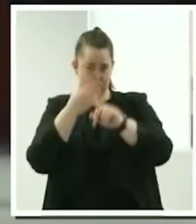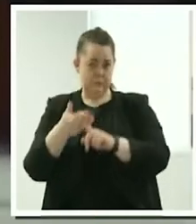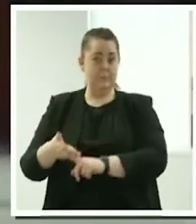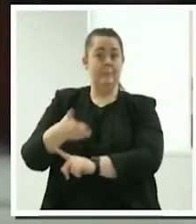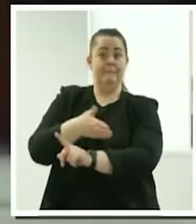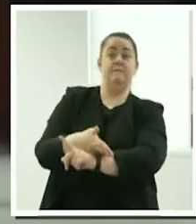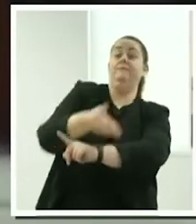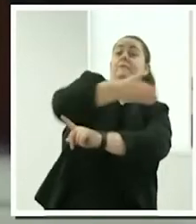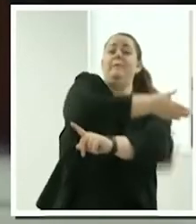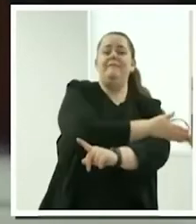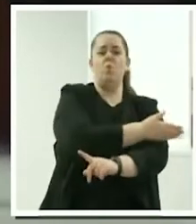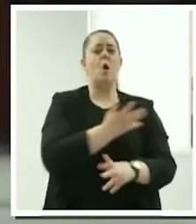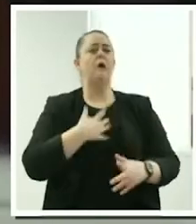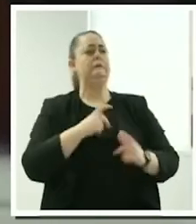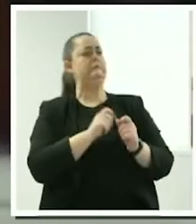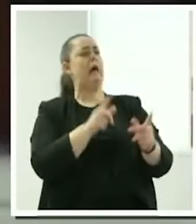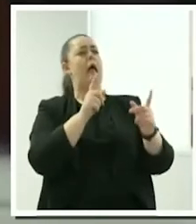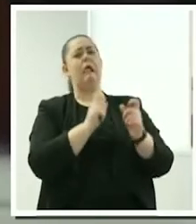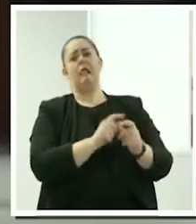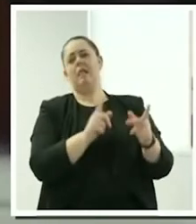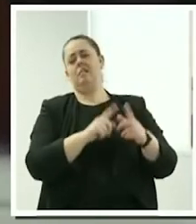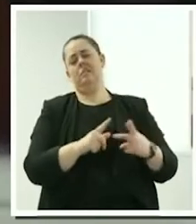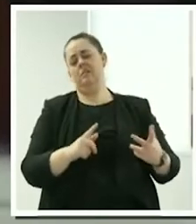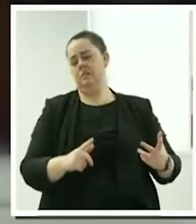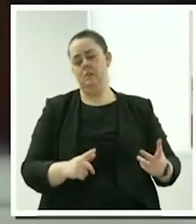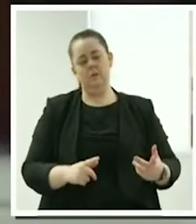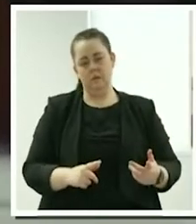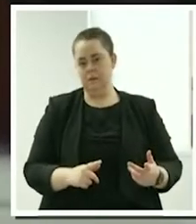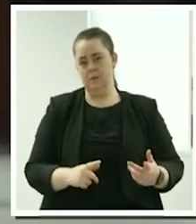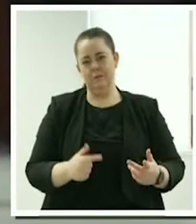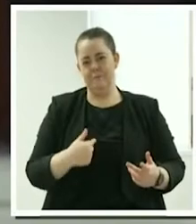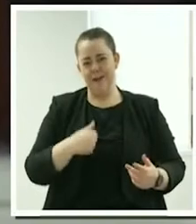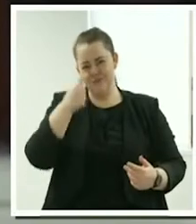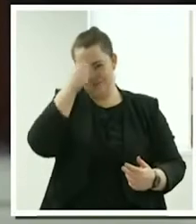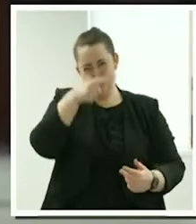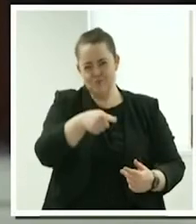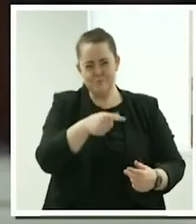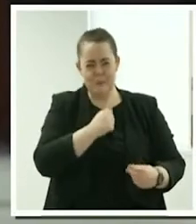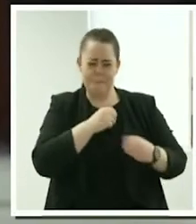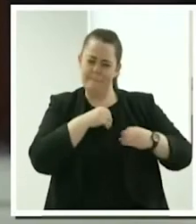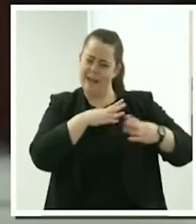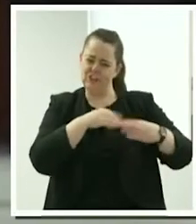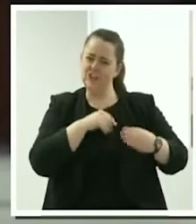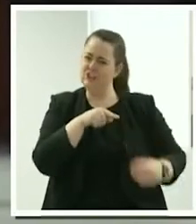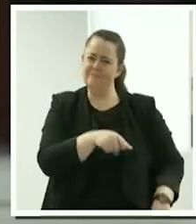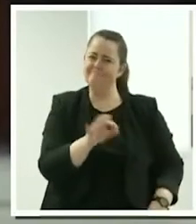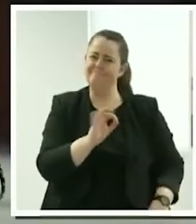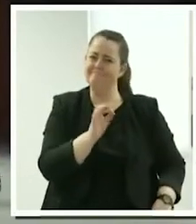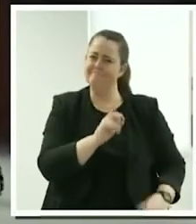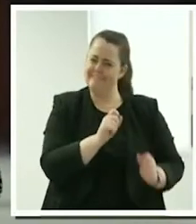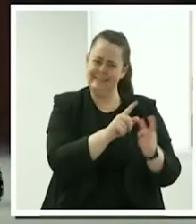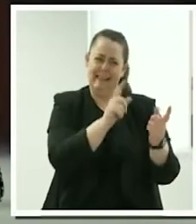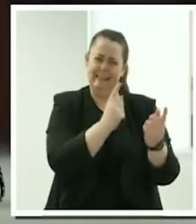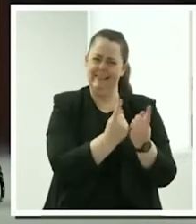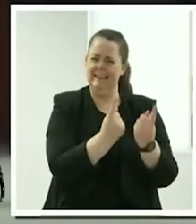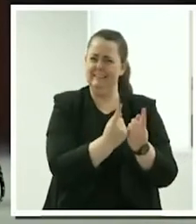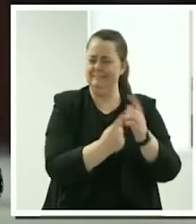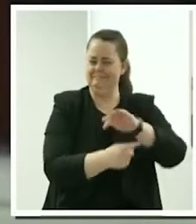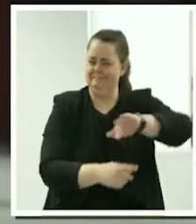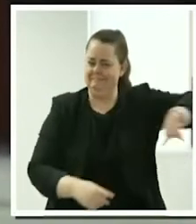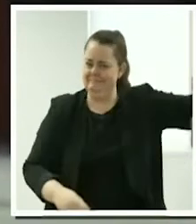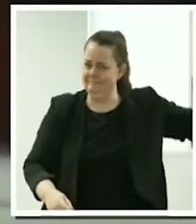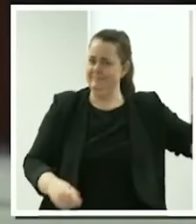was caring and I knew that for me to follow my passion, I